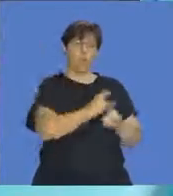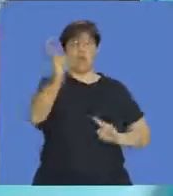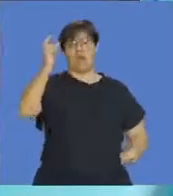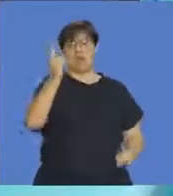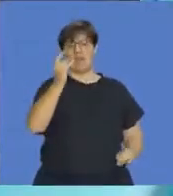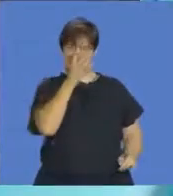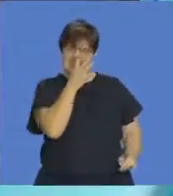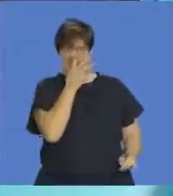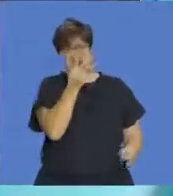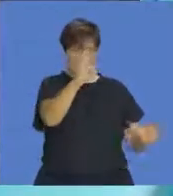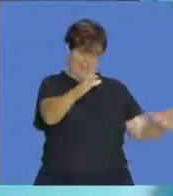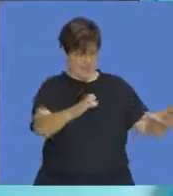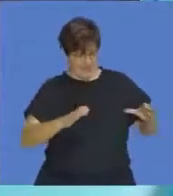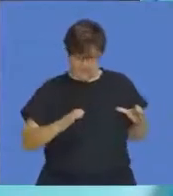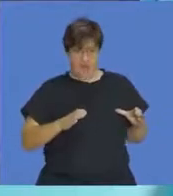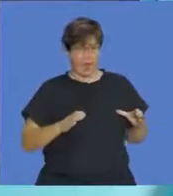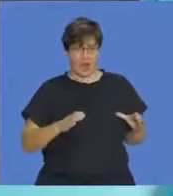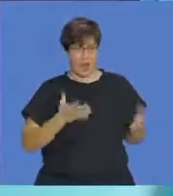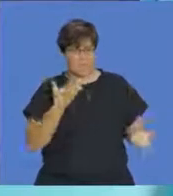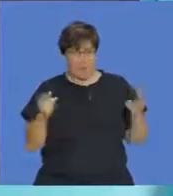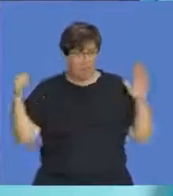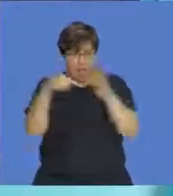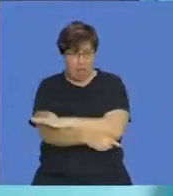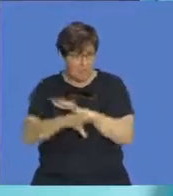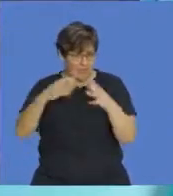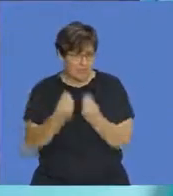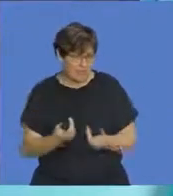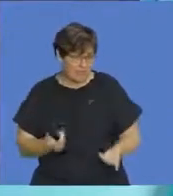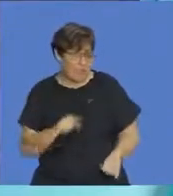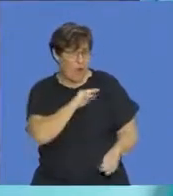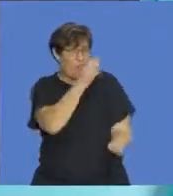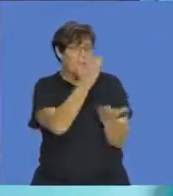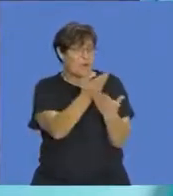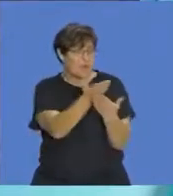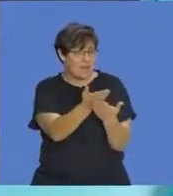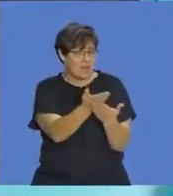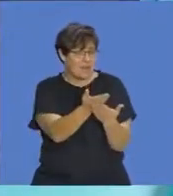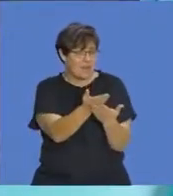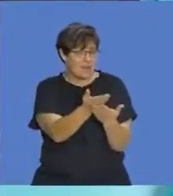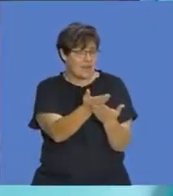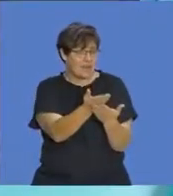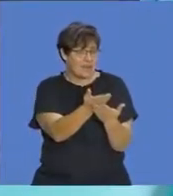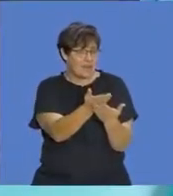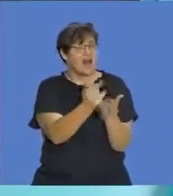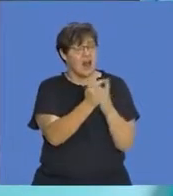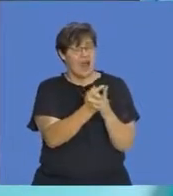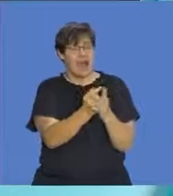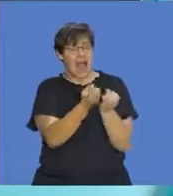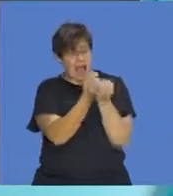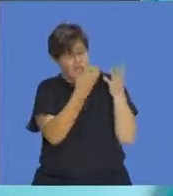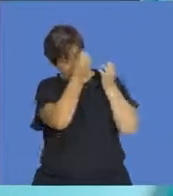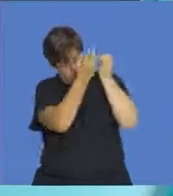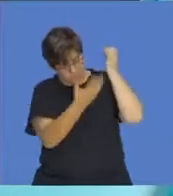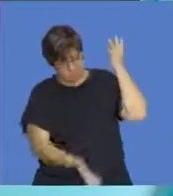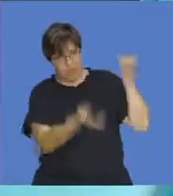You might have a problem because, you see, probability only works when there's a very large number of data.